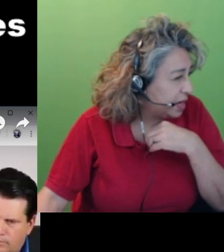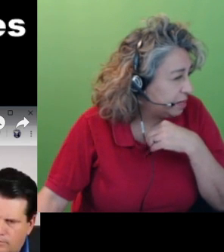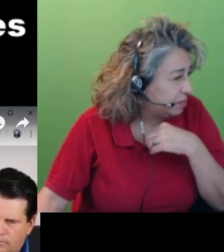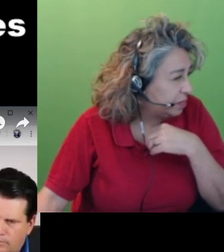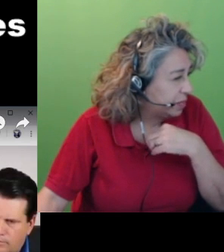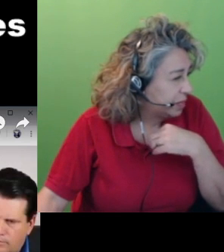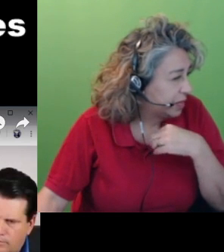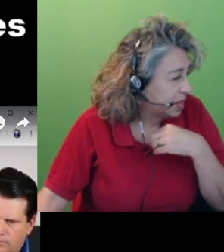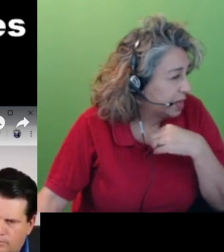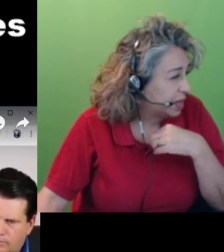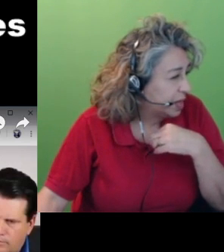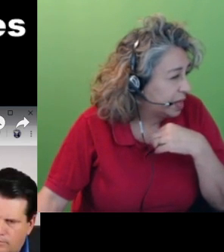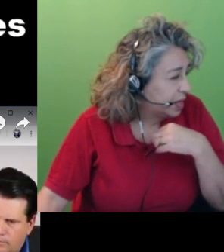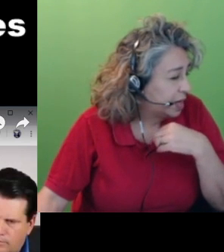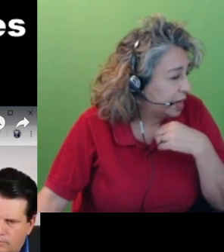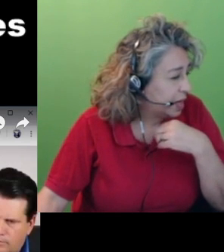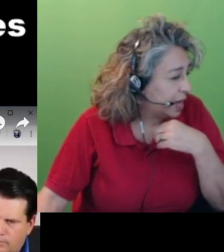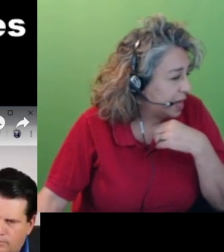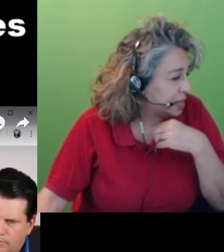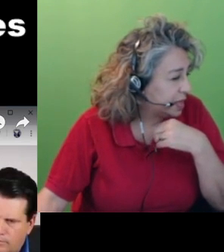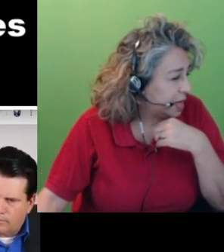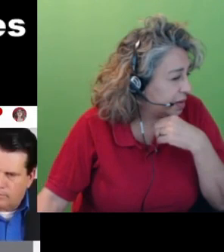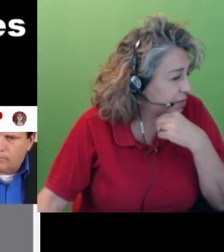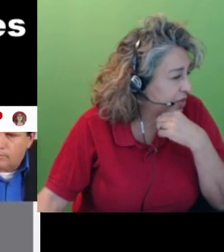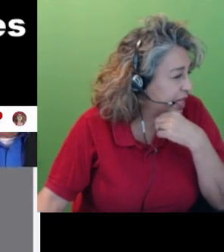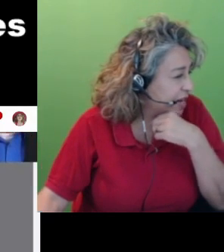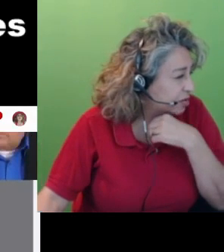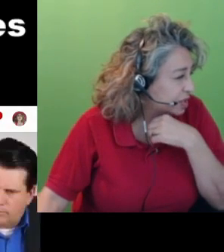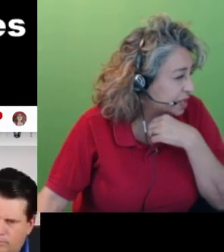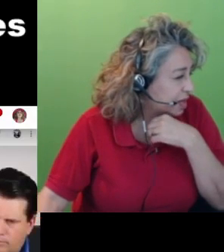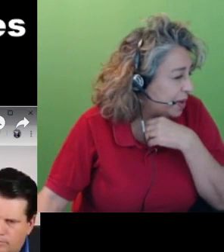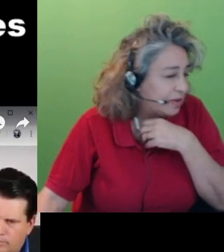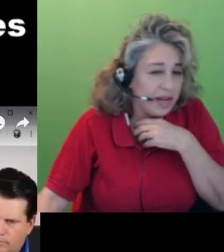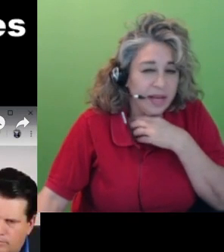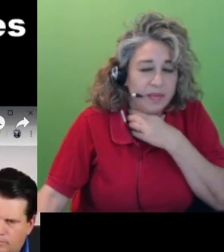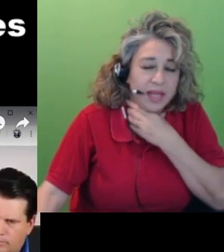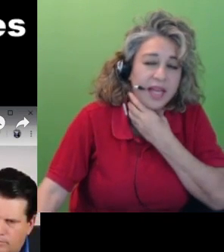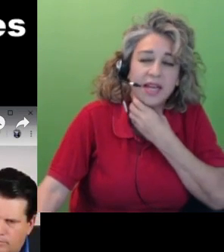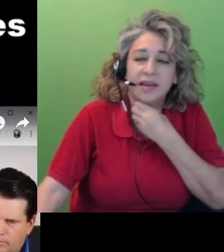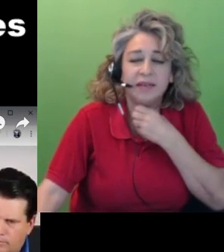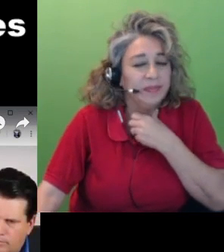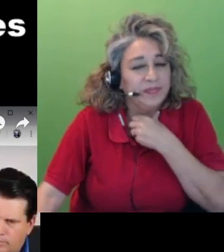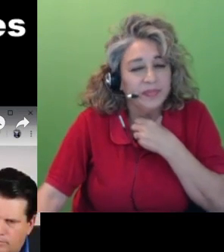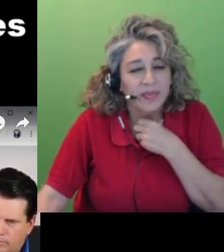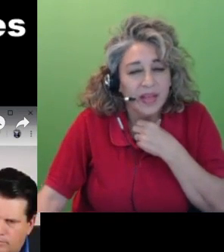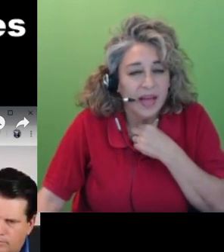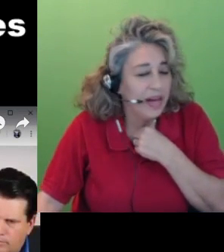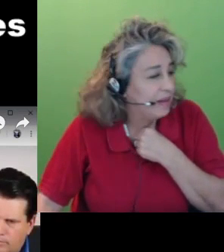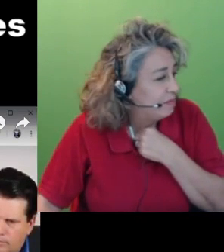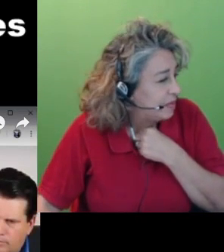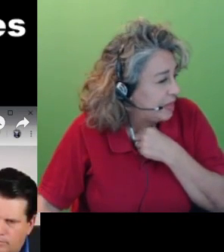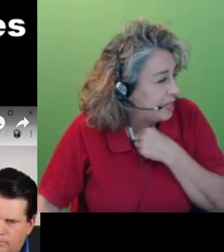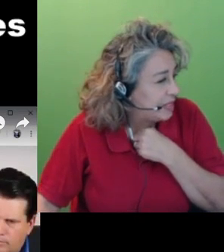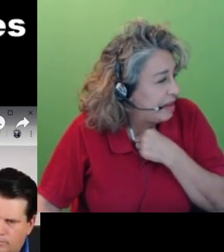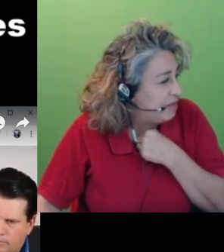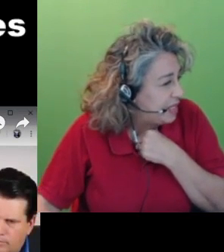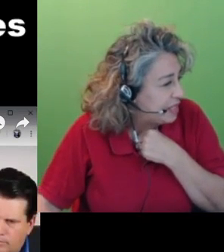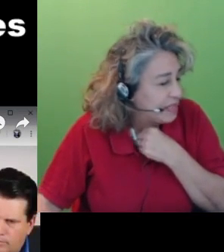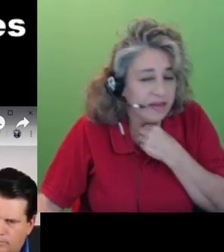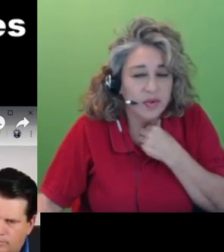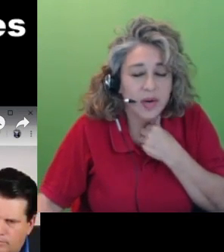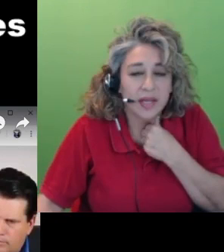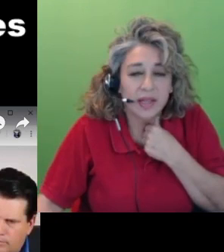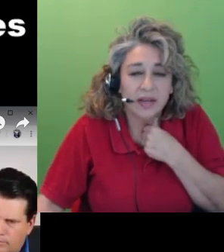um has um doubts about him and yet um it's